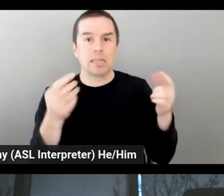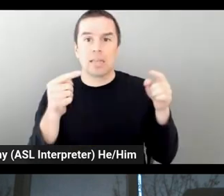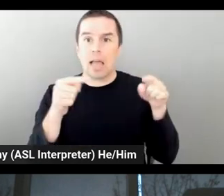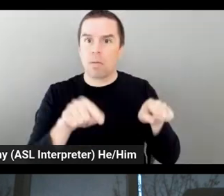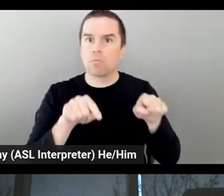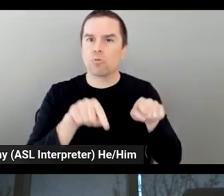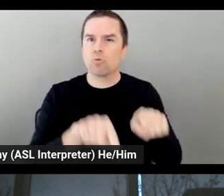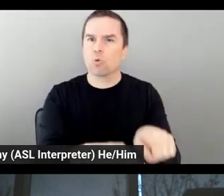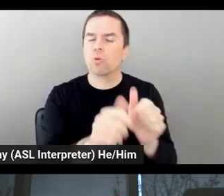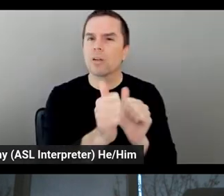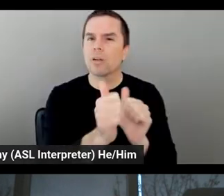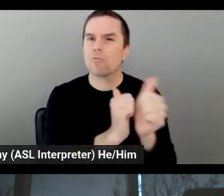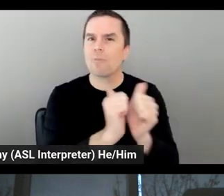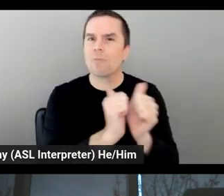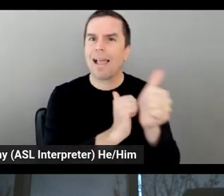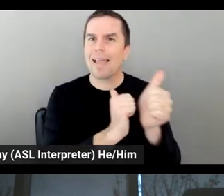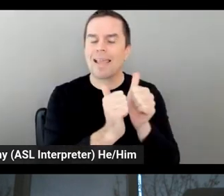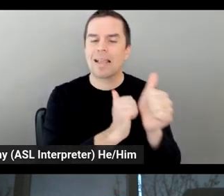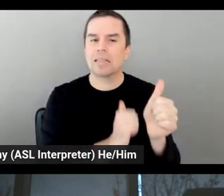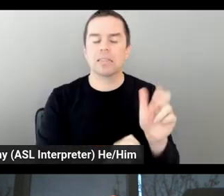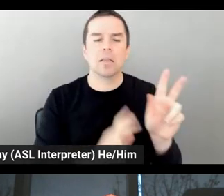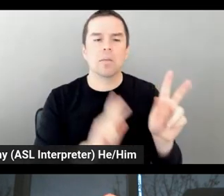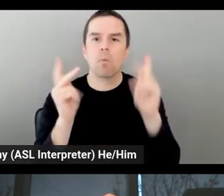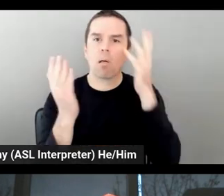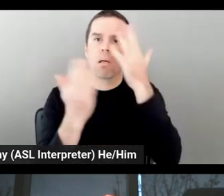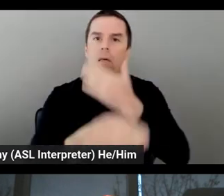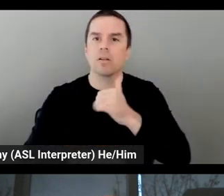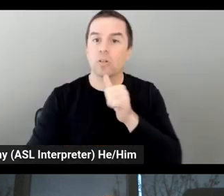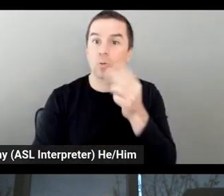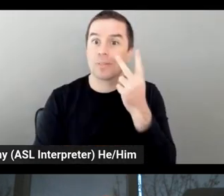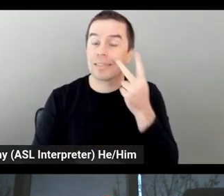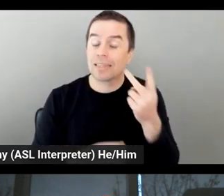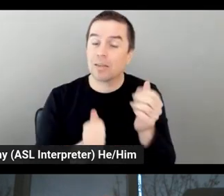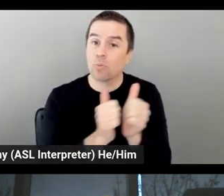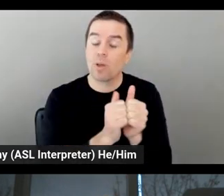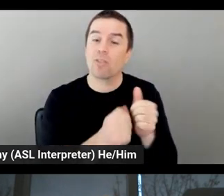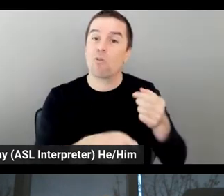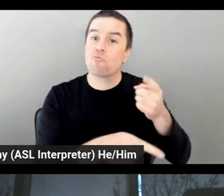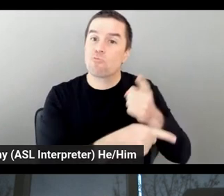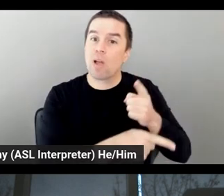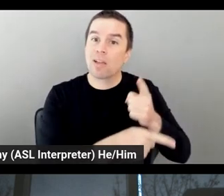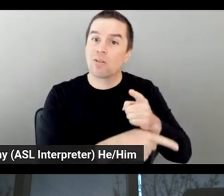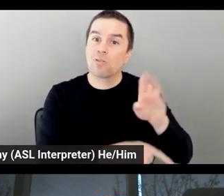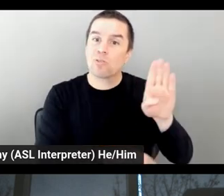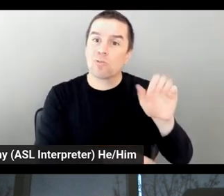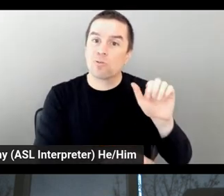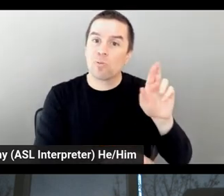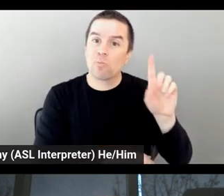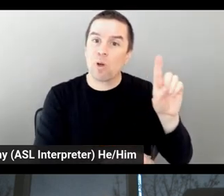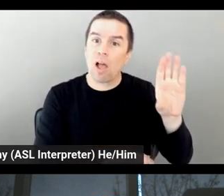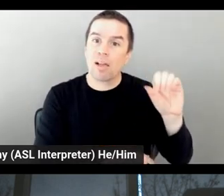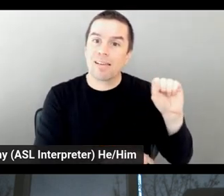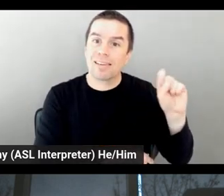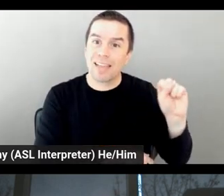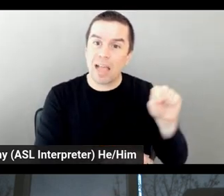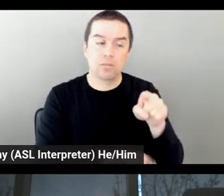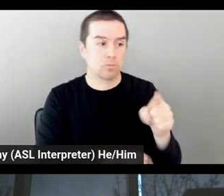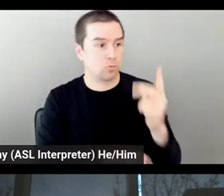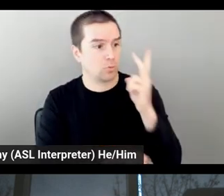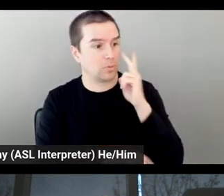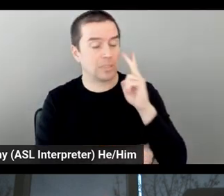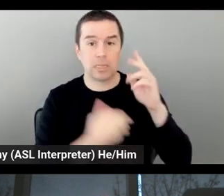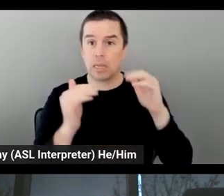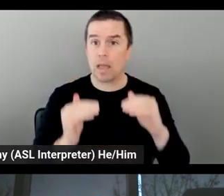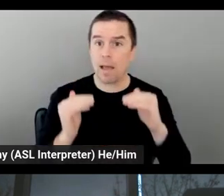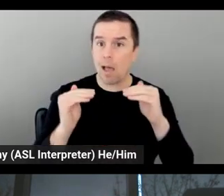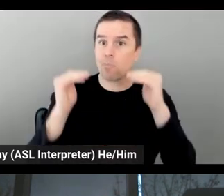in just a regular broadcast. You know, a really good example is, you know, you see upgrades that are brought to the car on certain